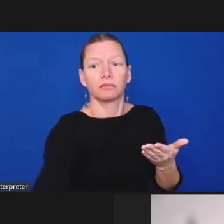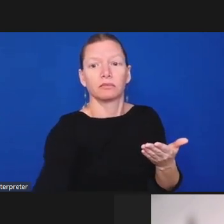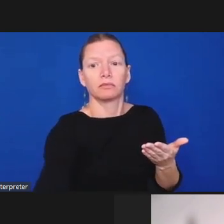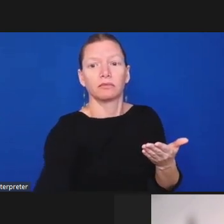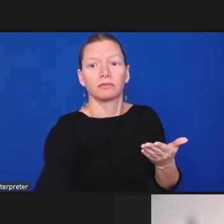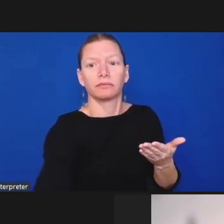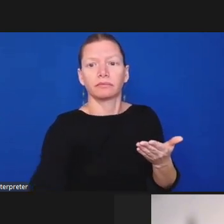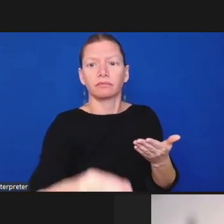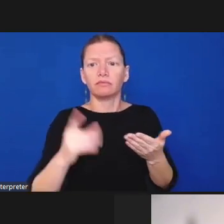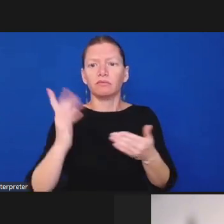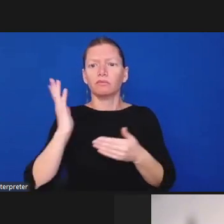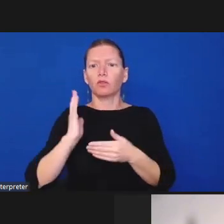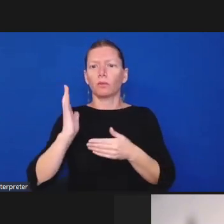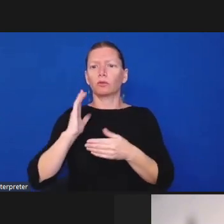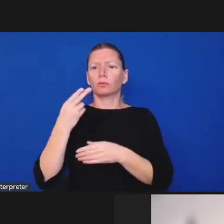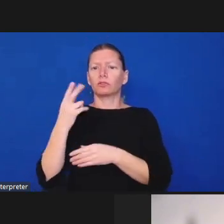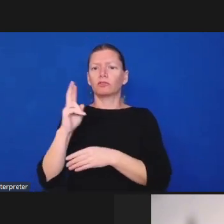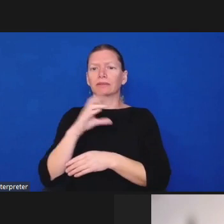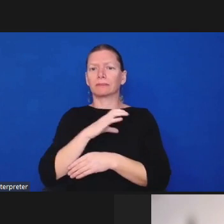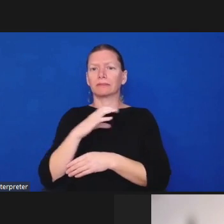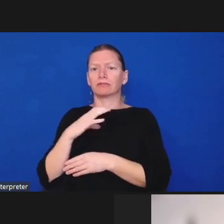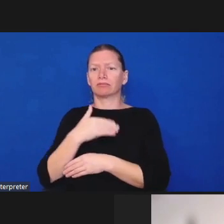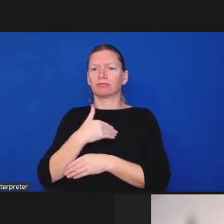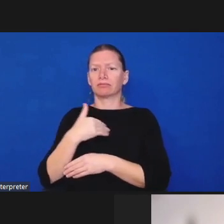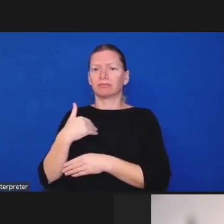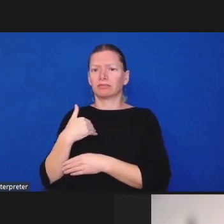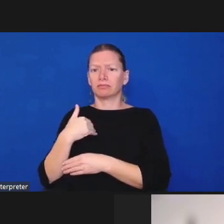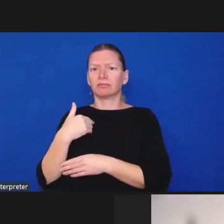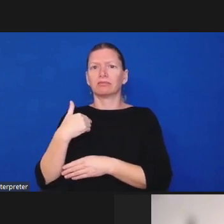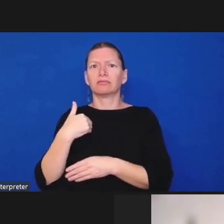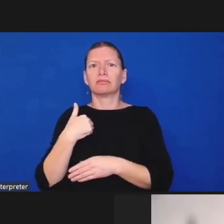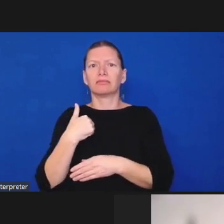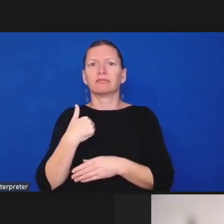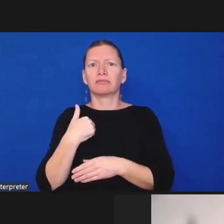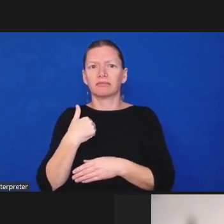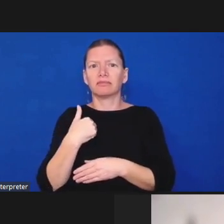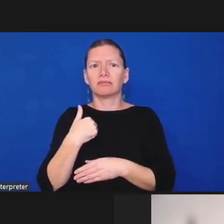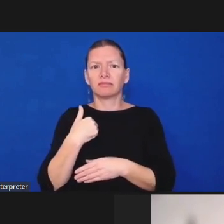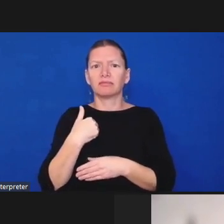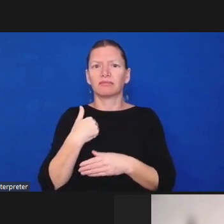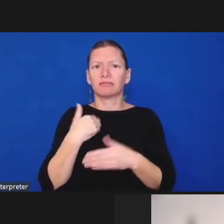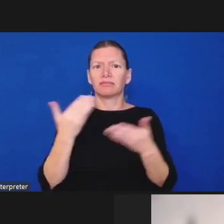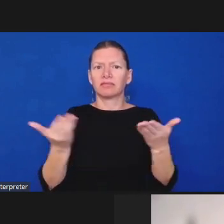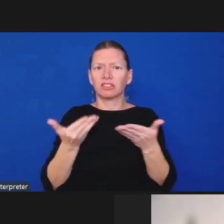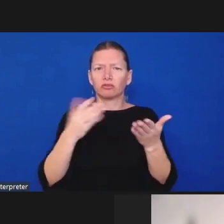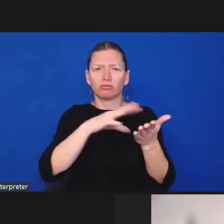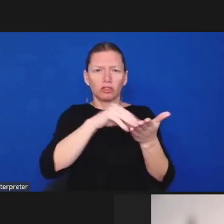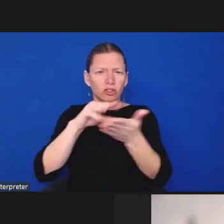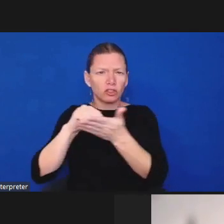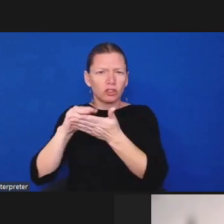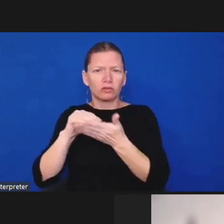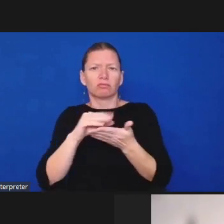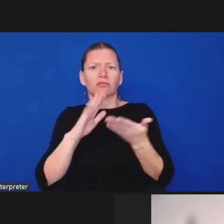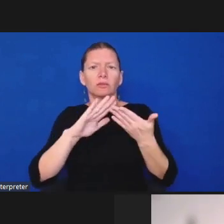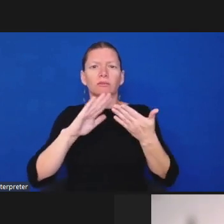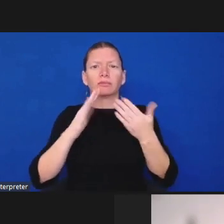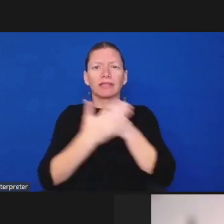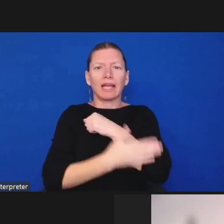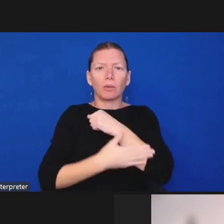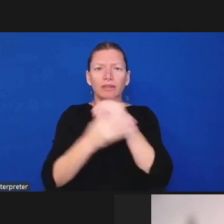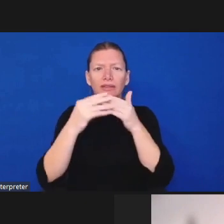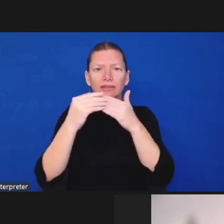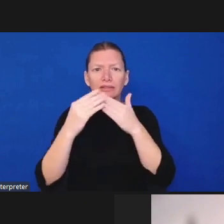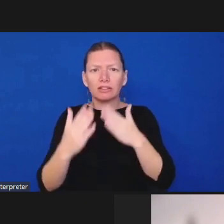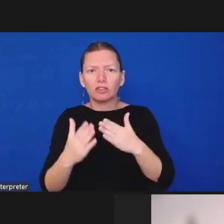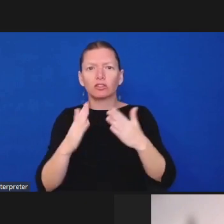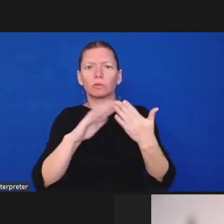and community members what a workable model under ab 1185 would look like in marin we all agree that